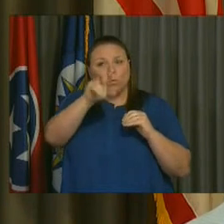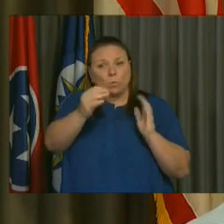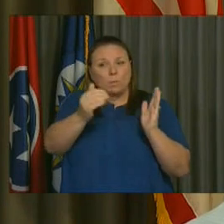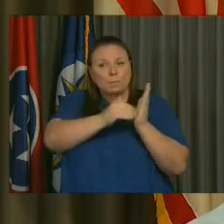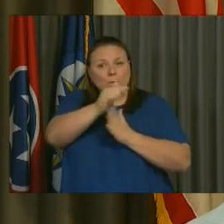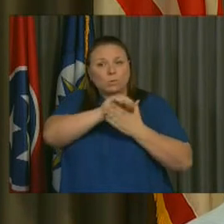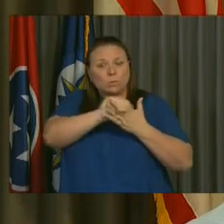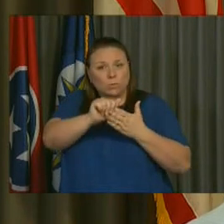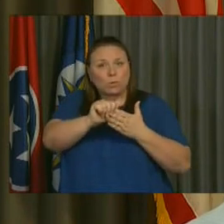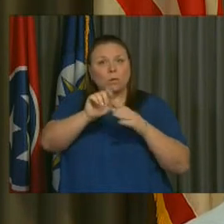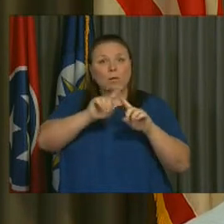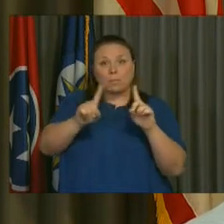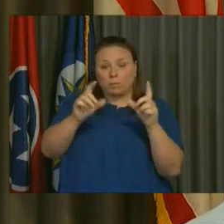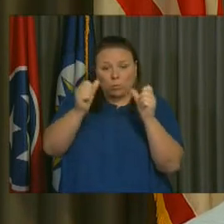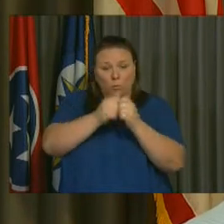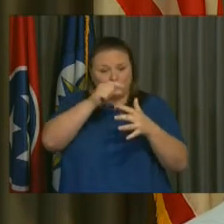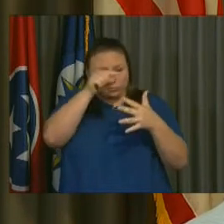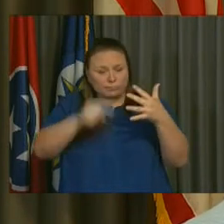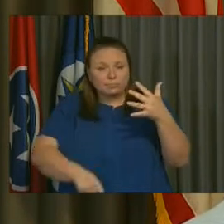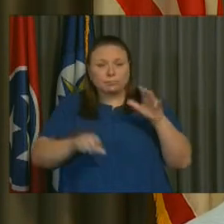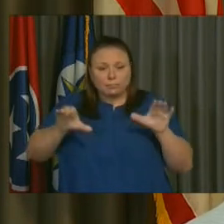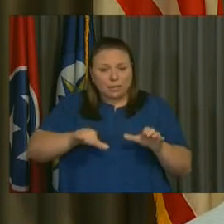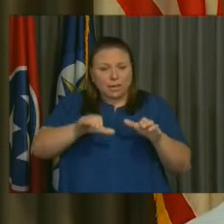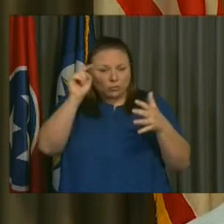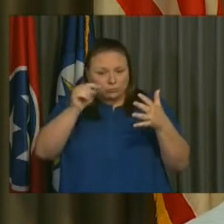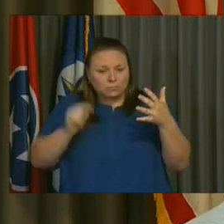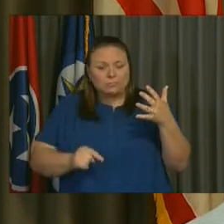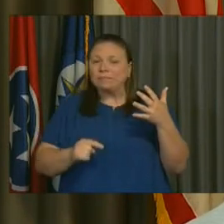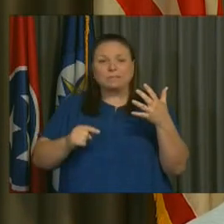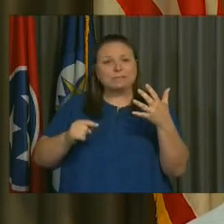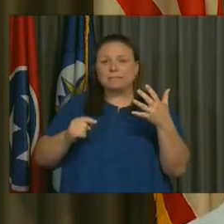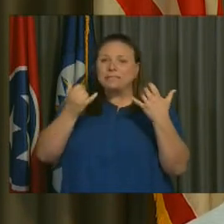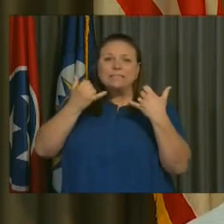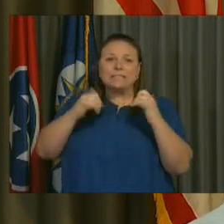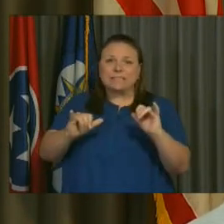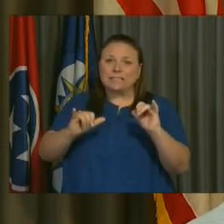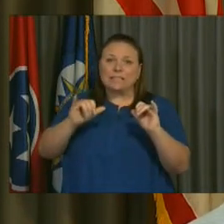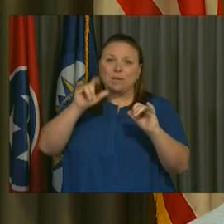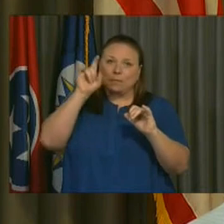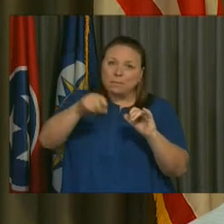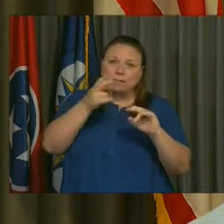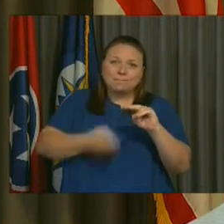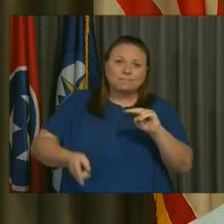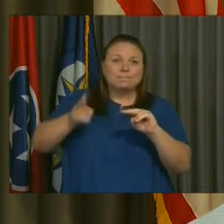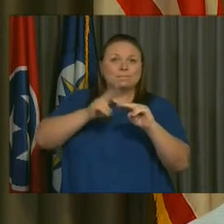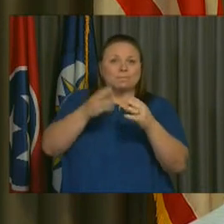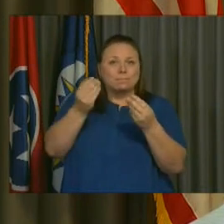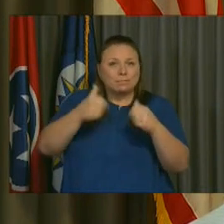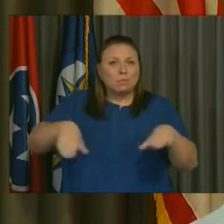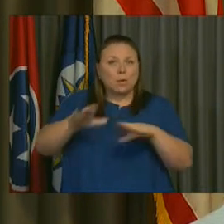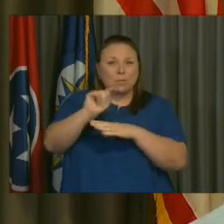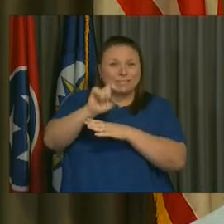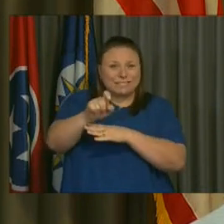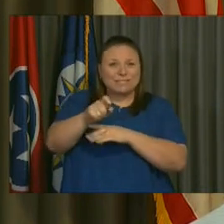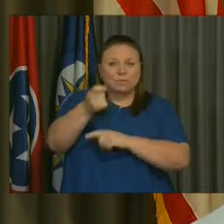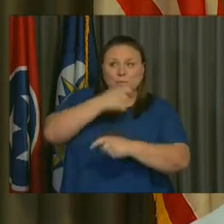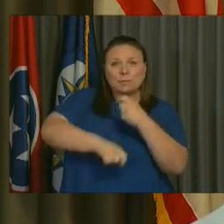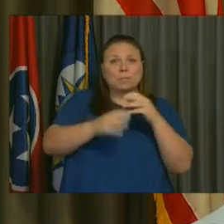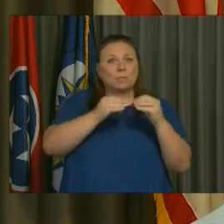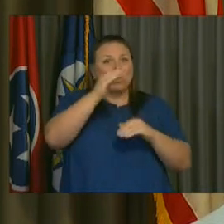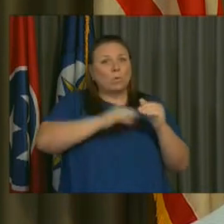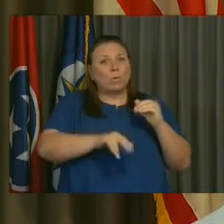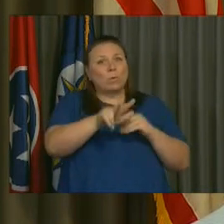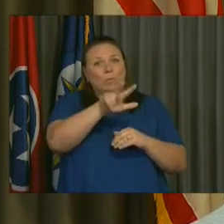But even with these actions, there is no way of not sharply increasing property taxes to replace more than $300